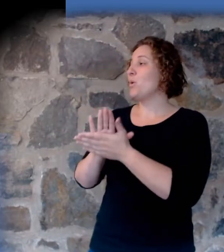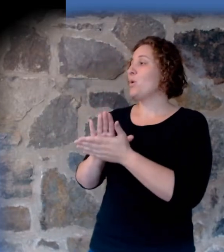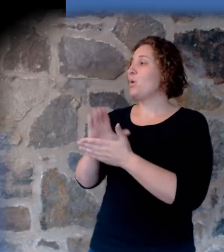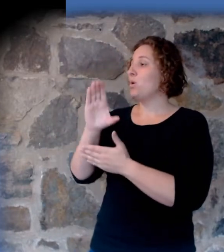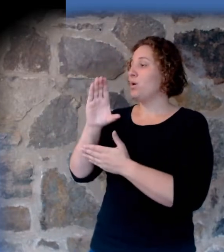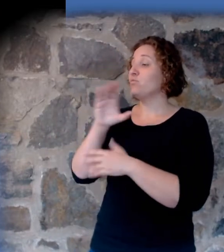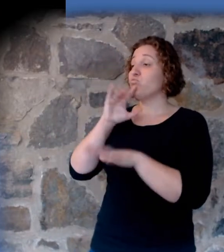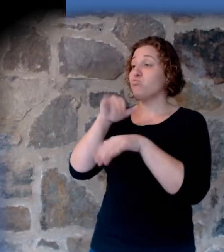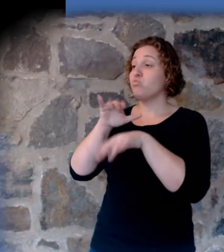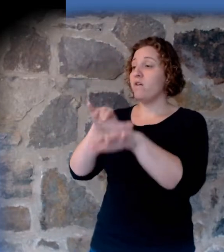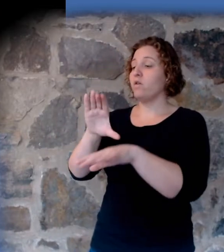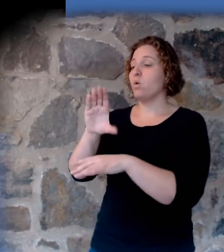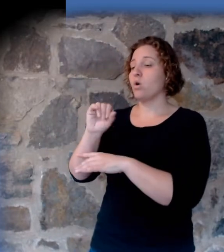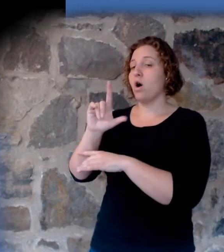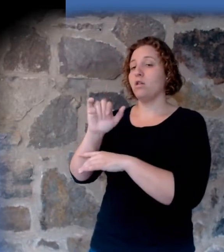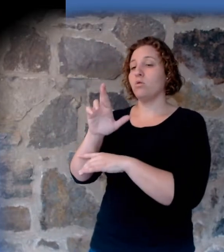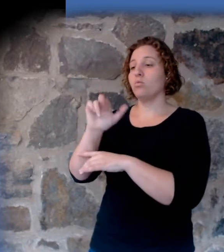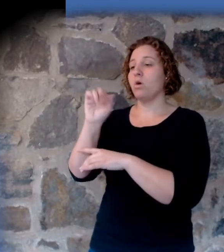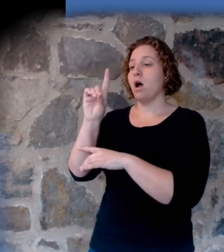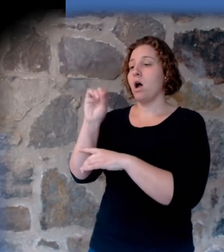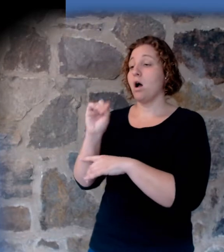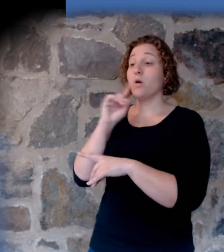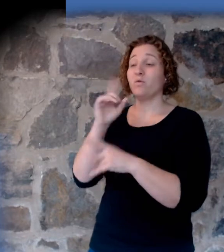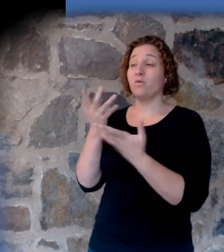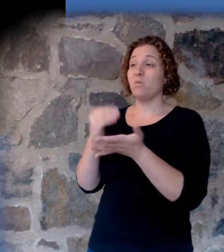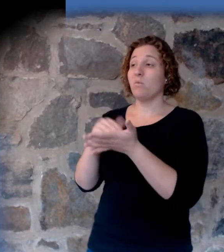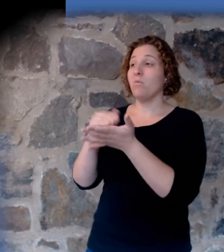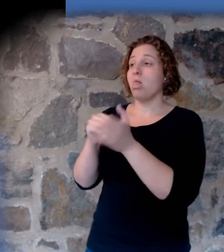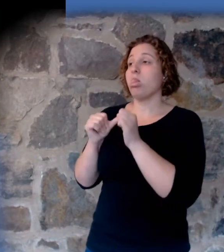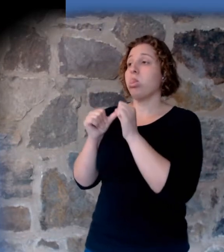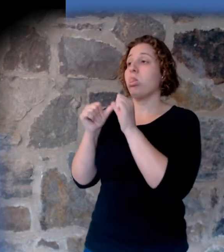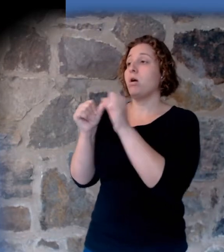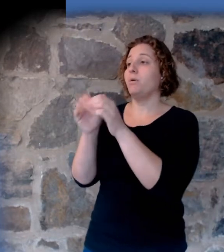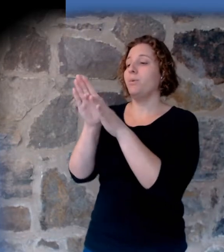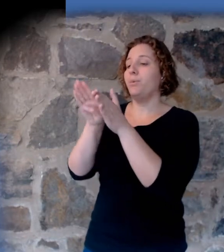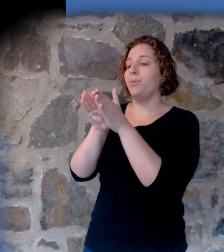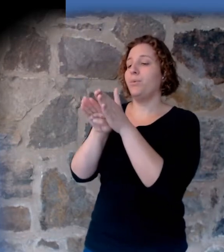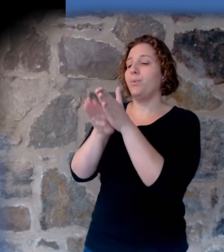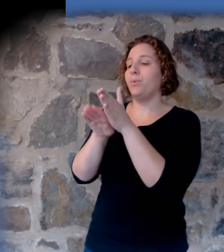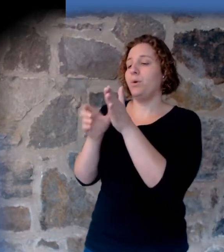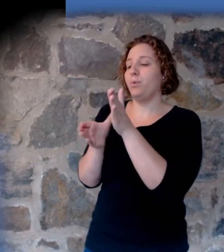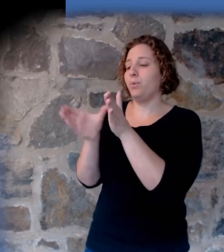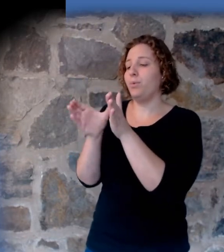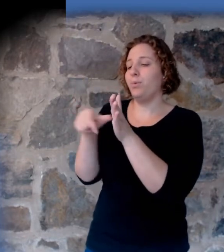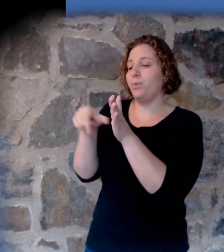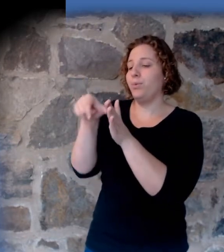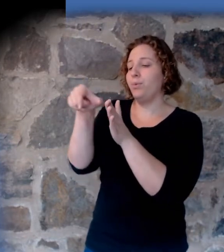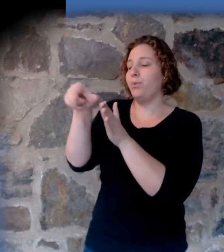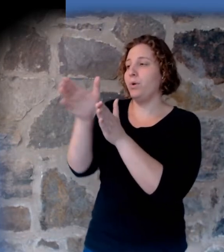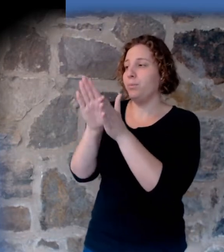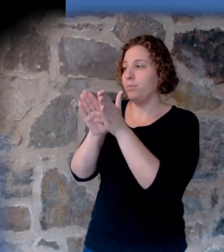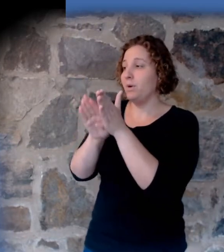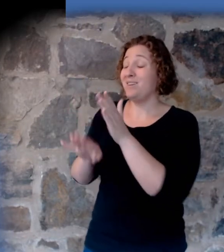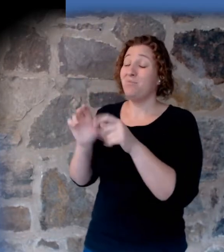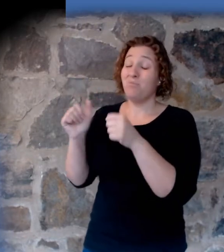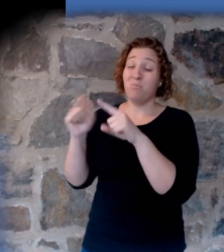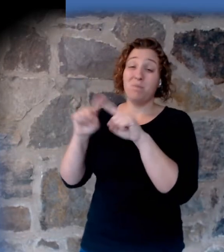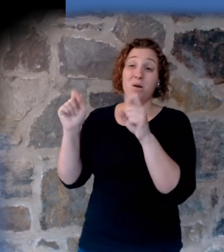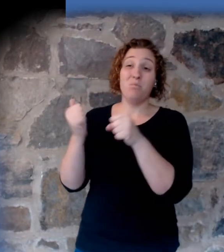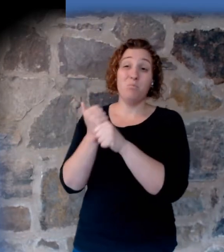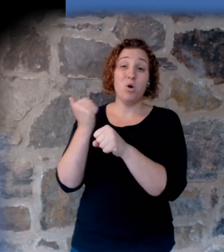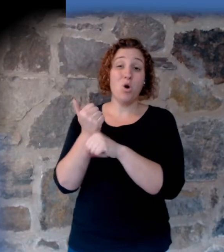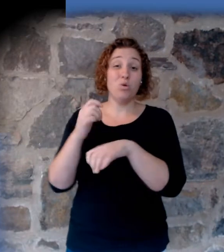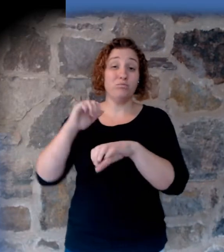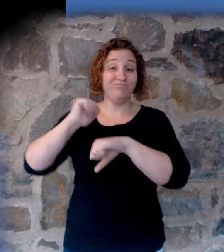of years cut the Grand Canyon. Most geologists have jettisoned that idea. It's hard to sustain a